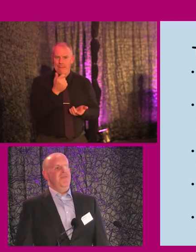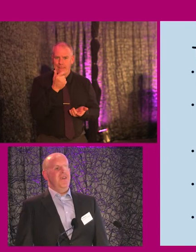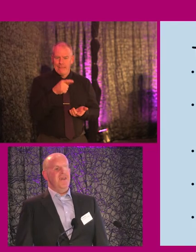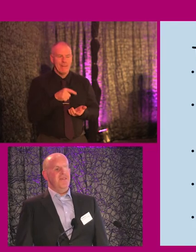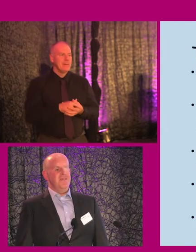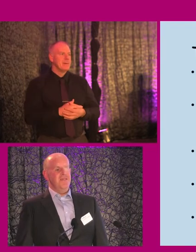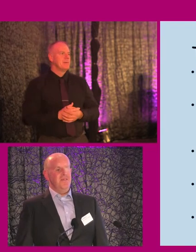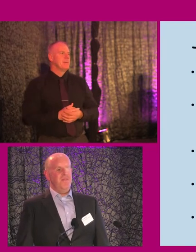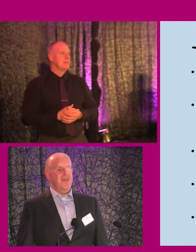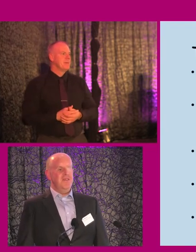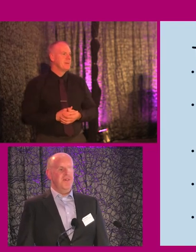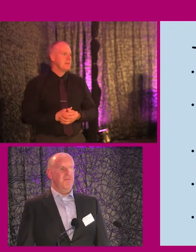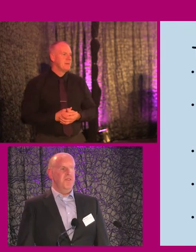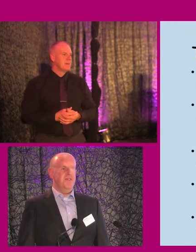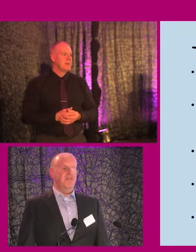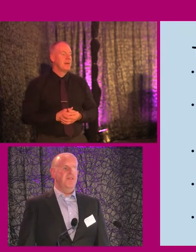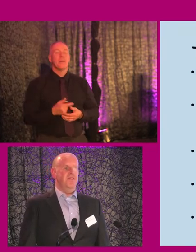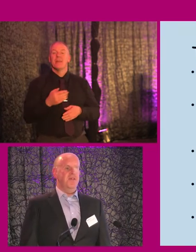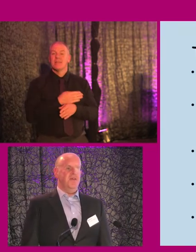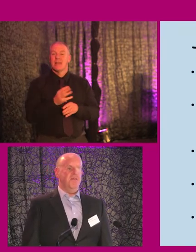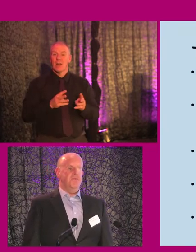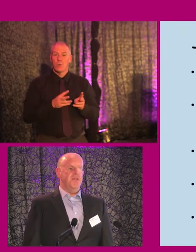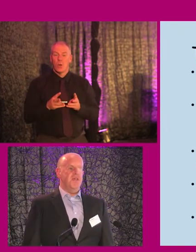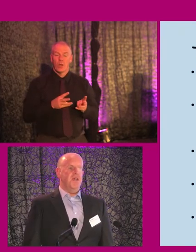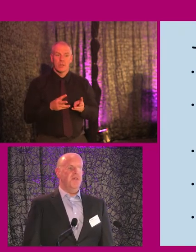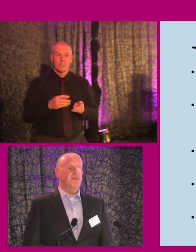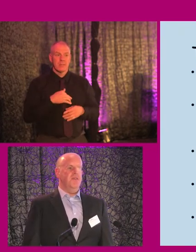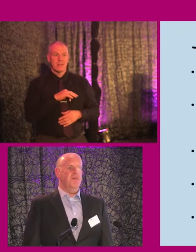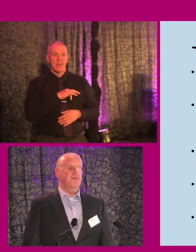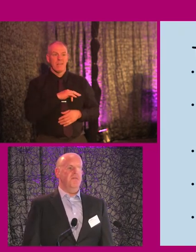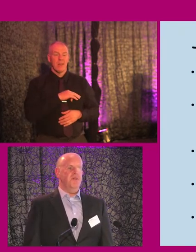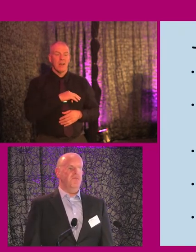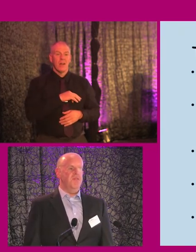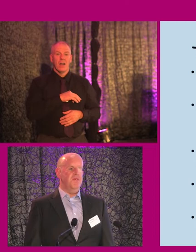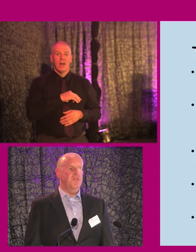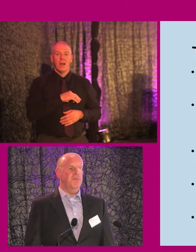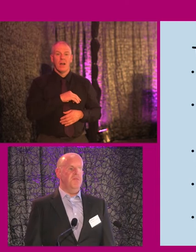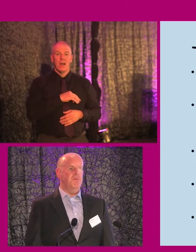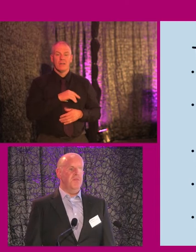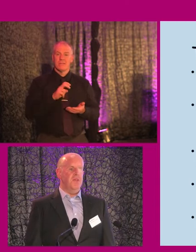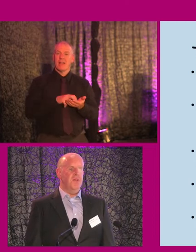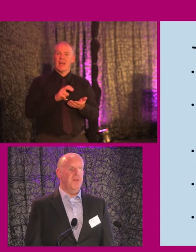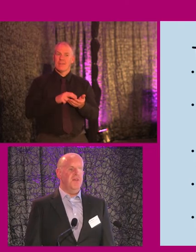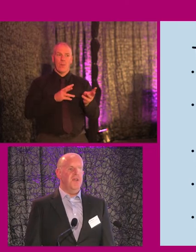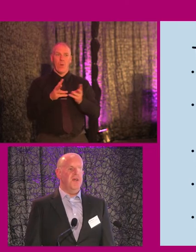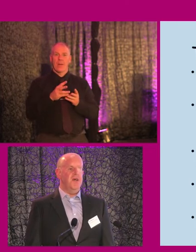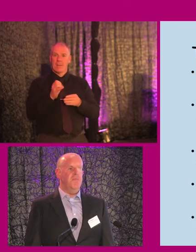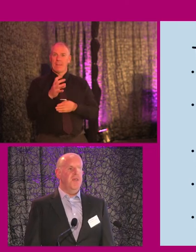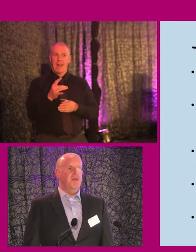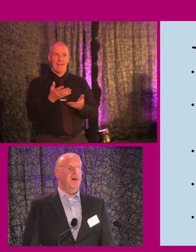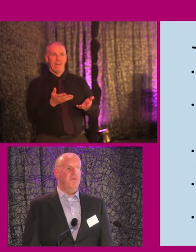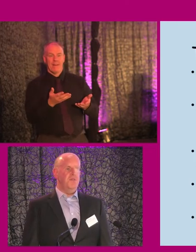But so at the time when I started, I was, you know, I was really delighted to be to be working in that area.